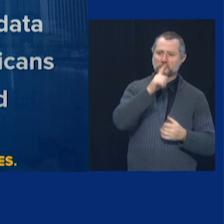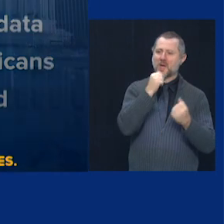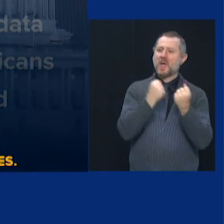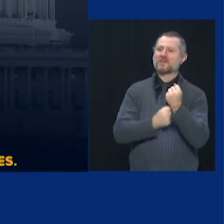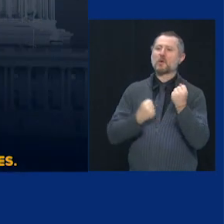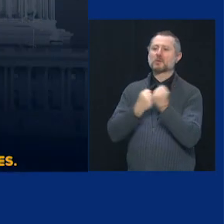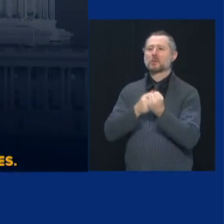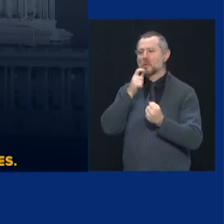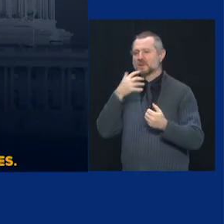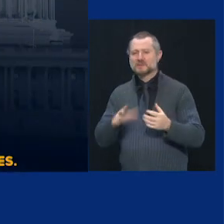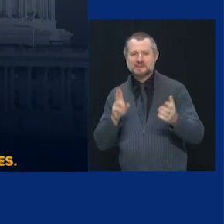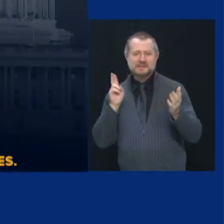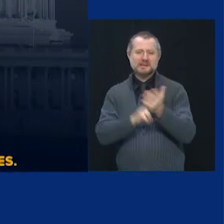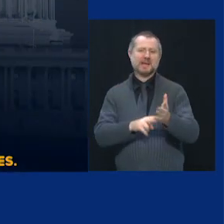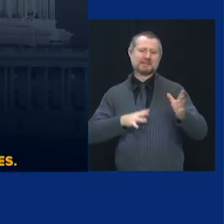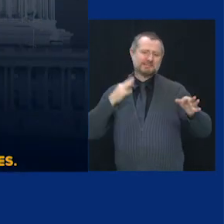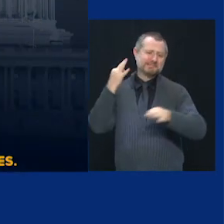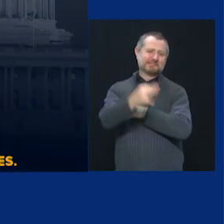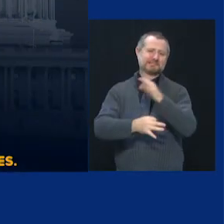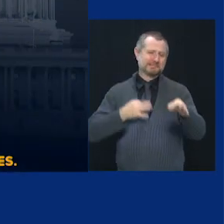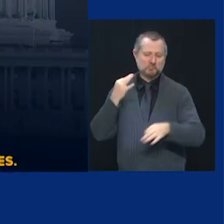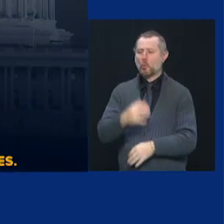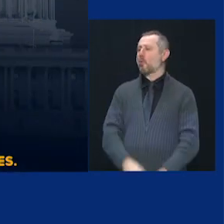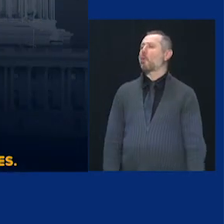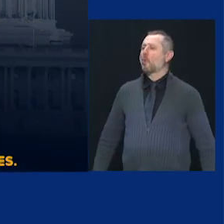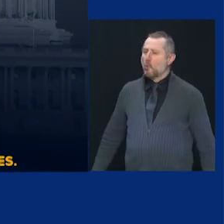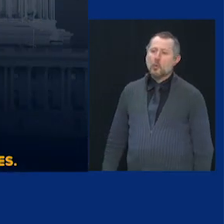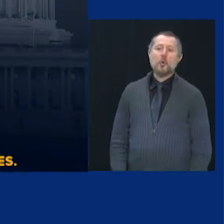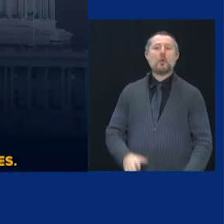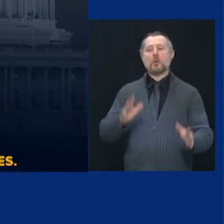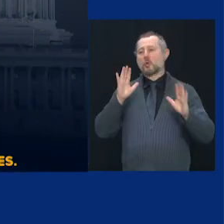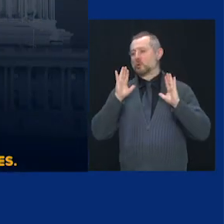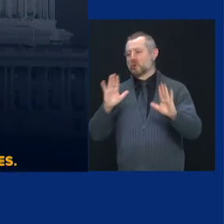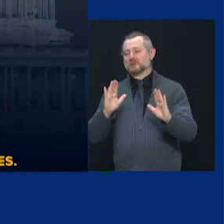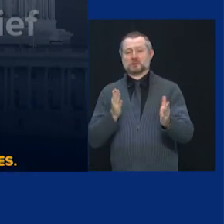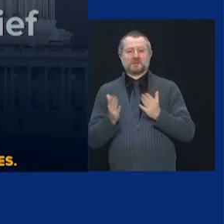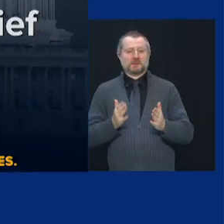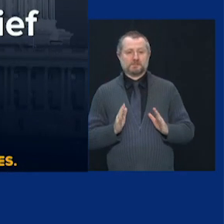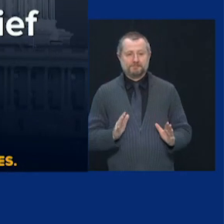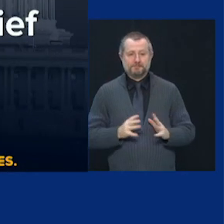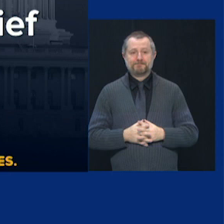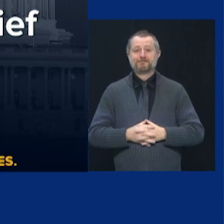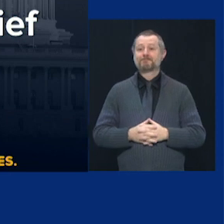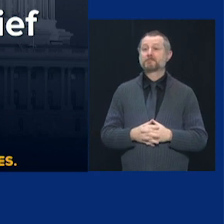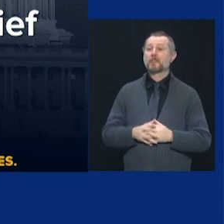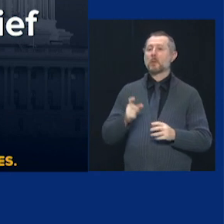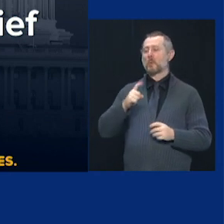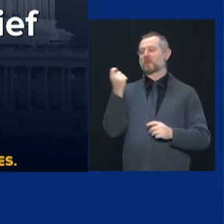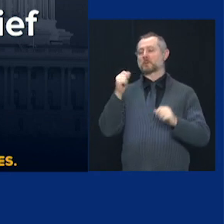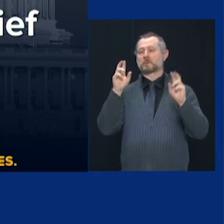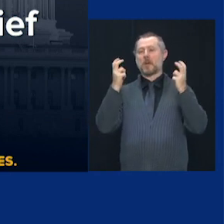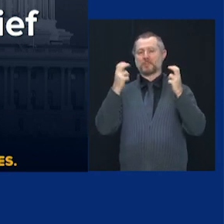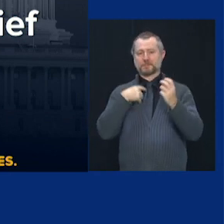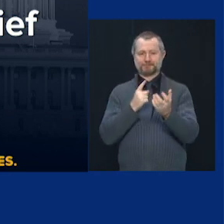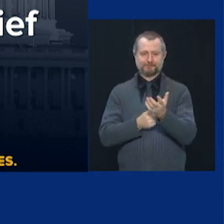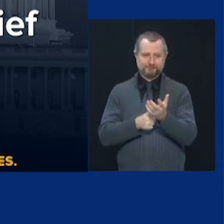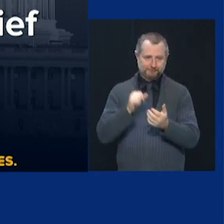because it was a good service. We want to raise one other topic, which is very important.